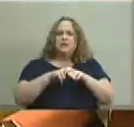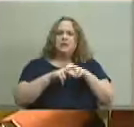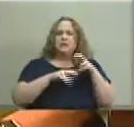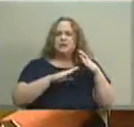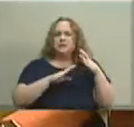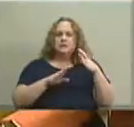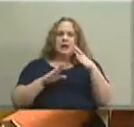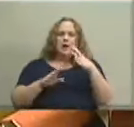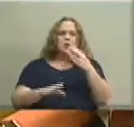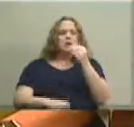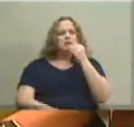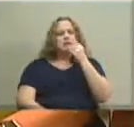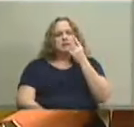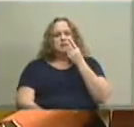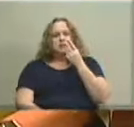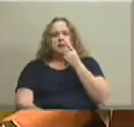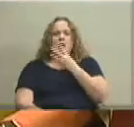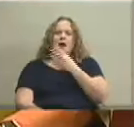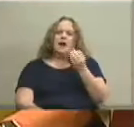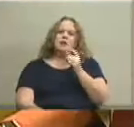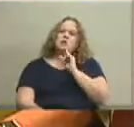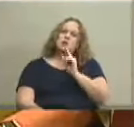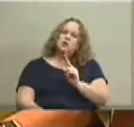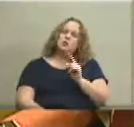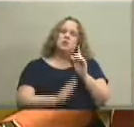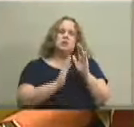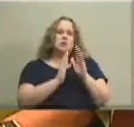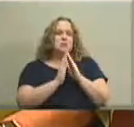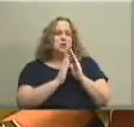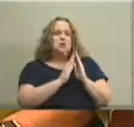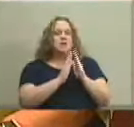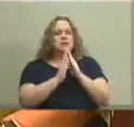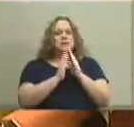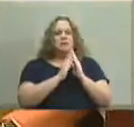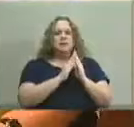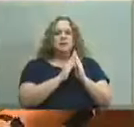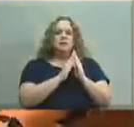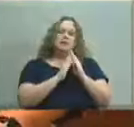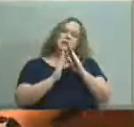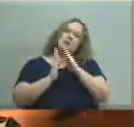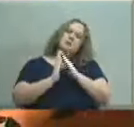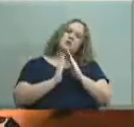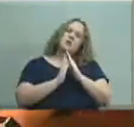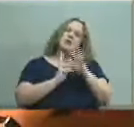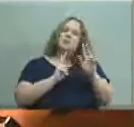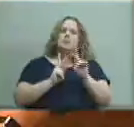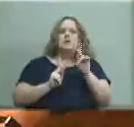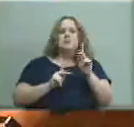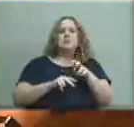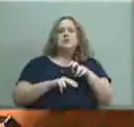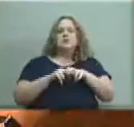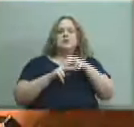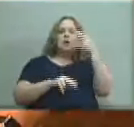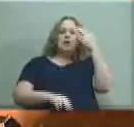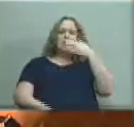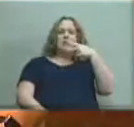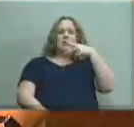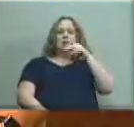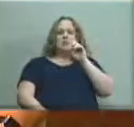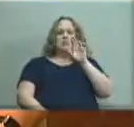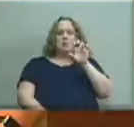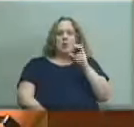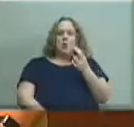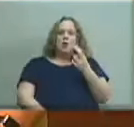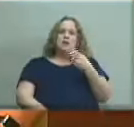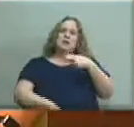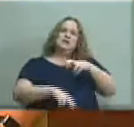enjoying dinner and it's a real community it's a community that people sit on their porches at night they